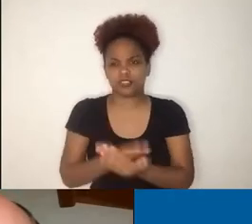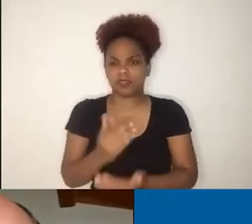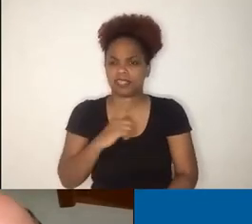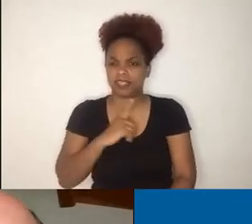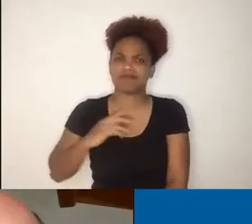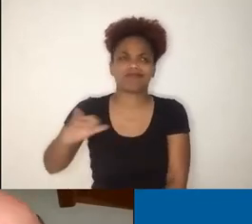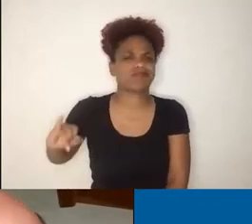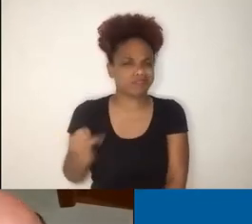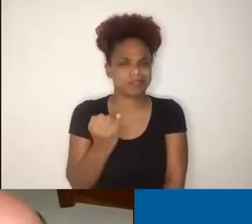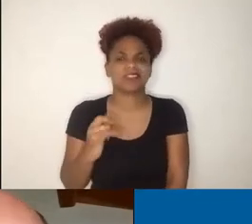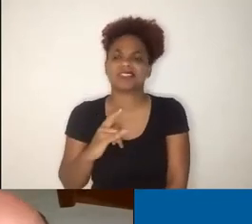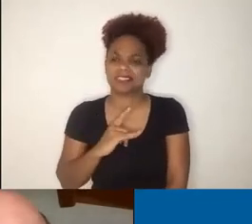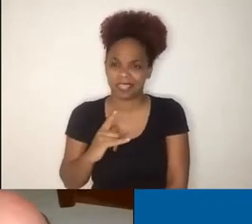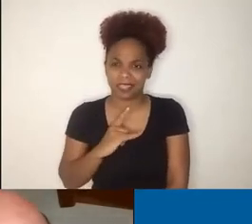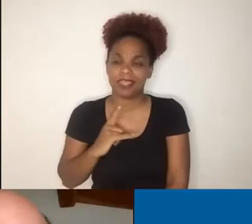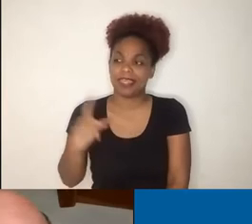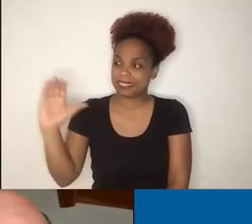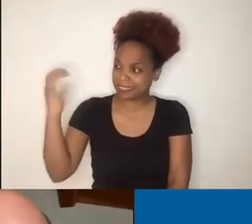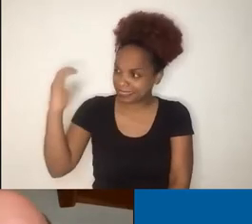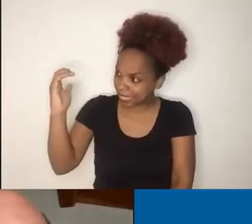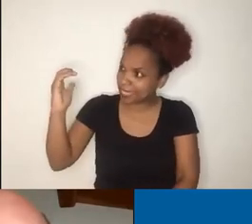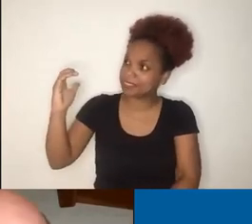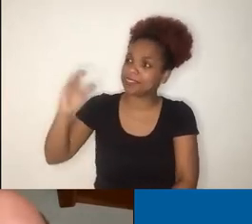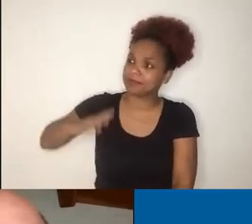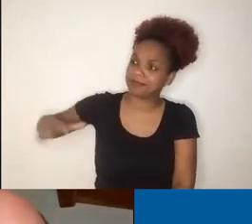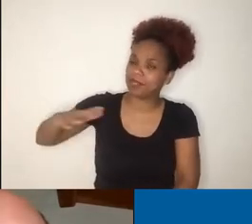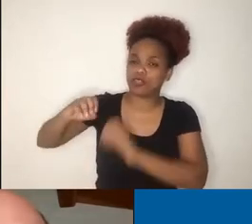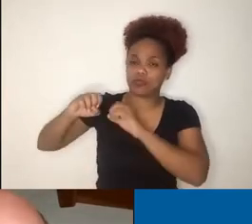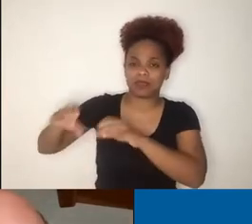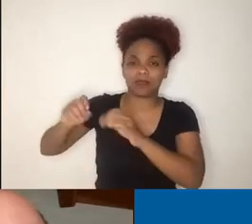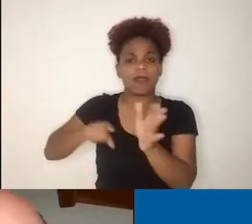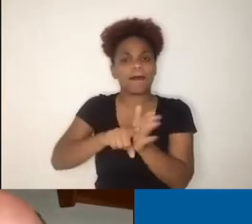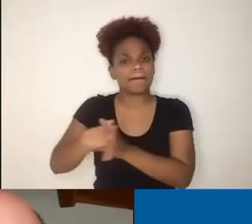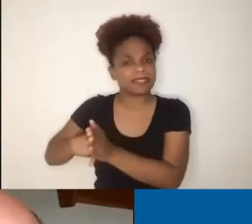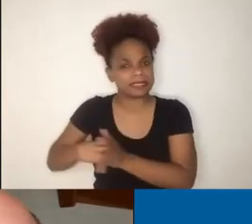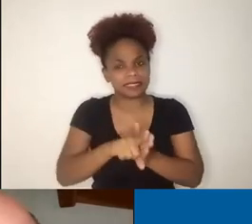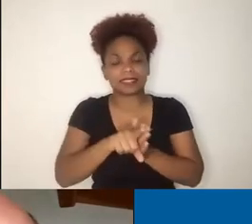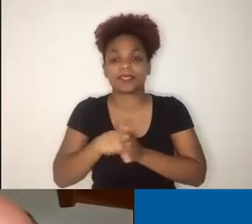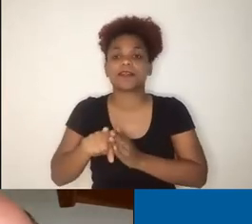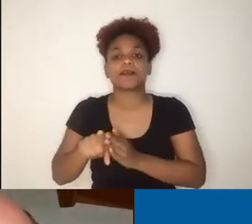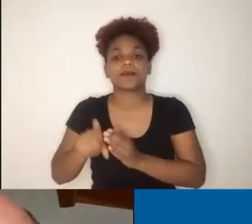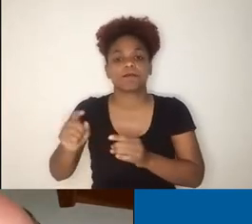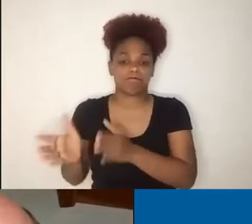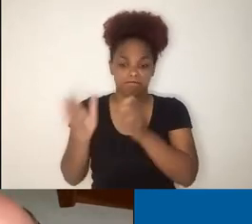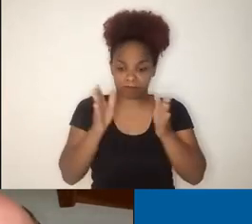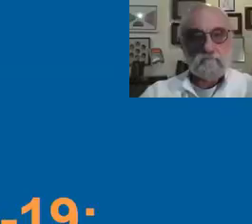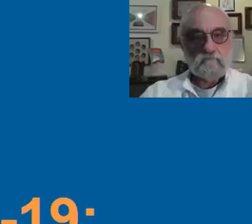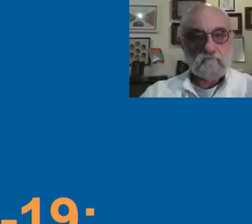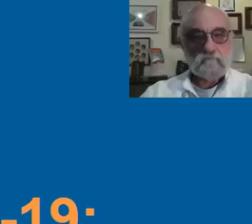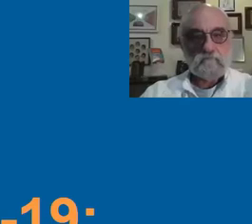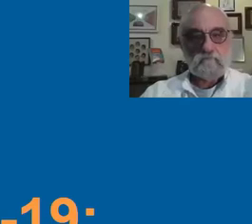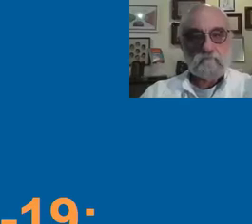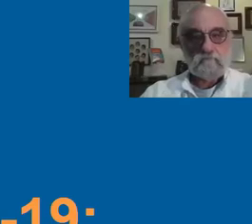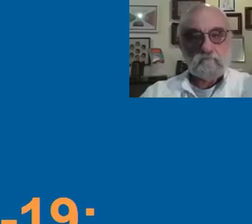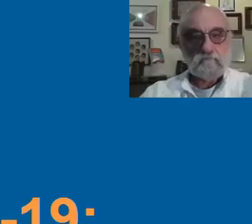educational research. And I will come back to the challenges that we can help to solve